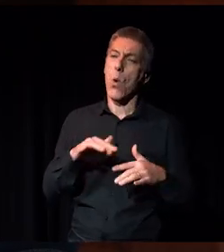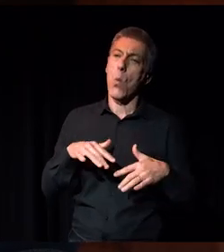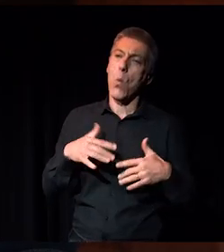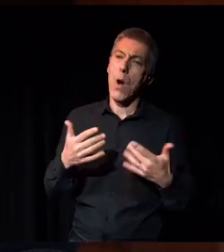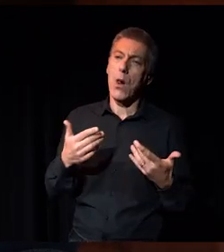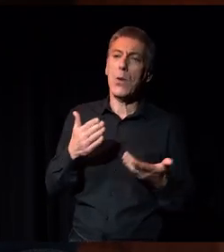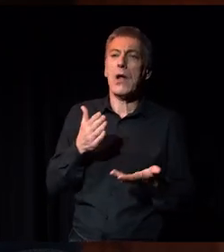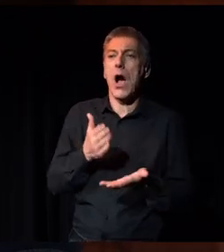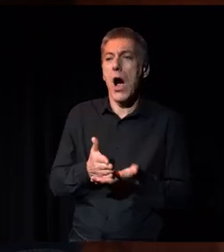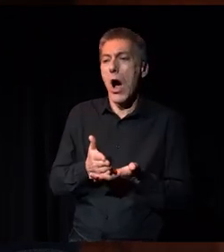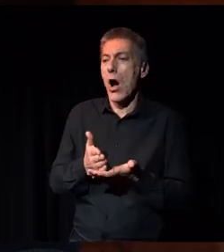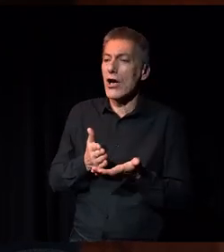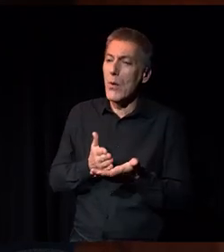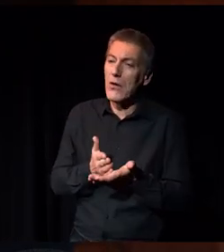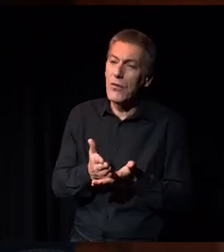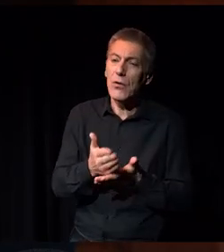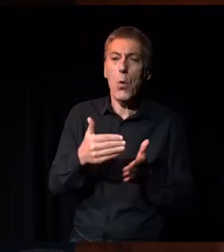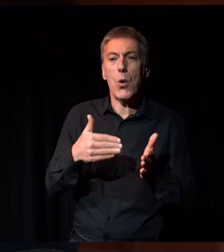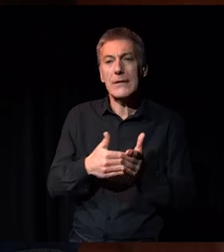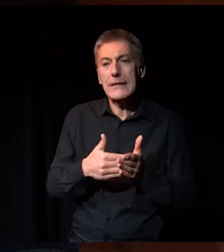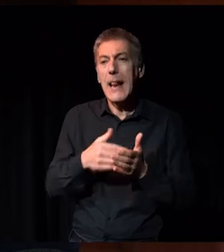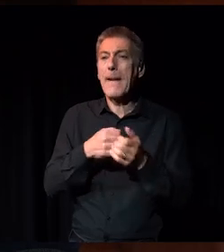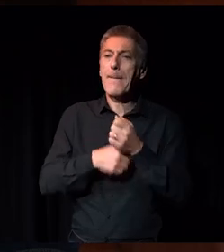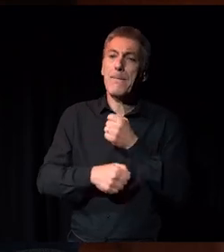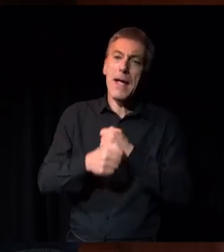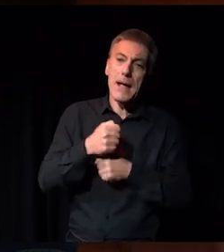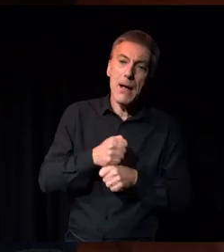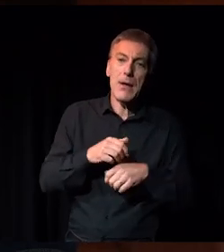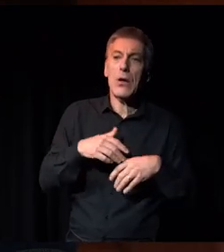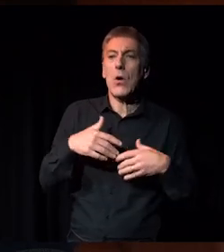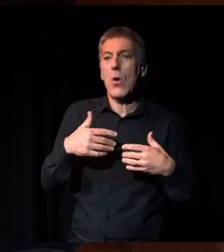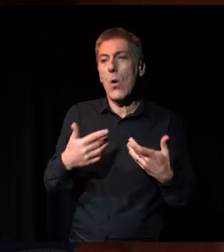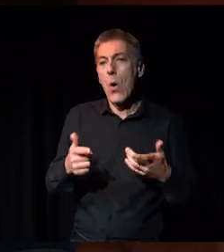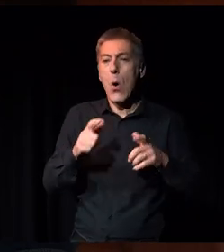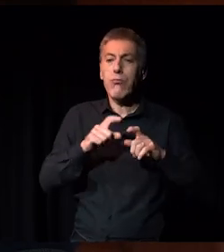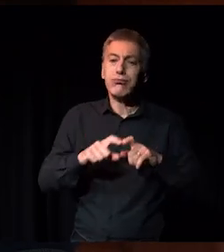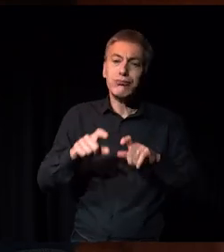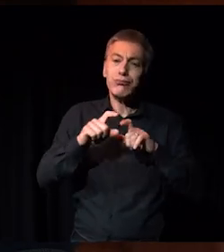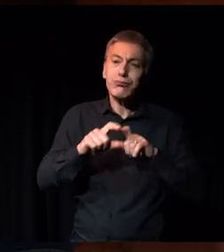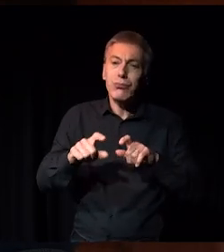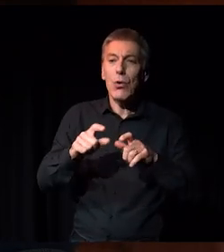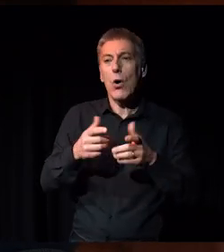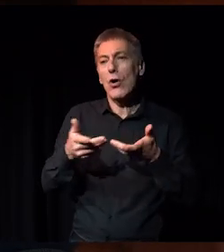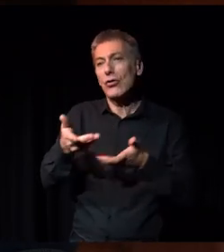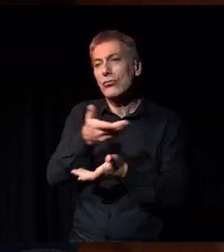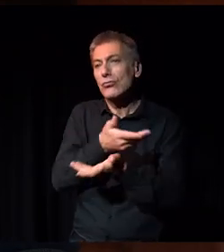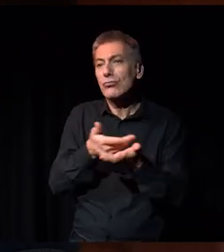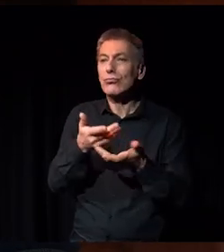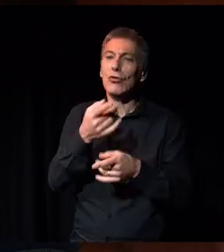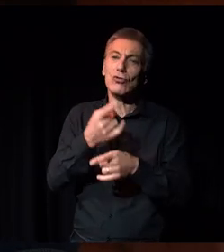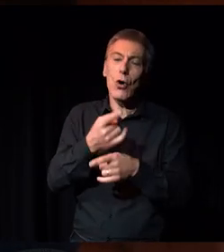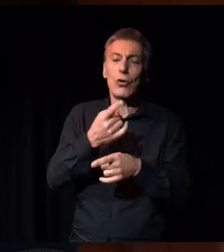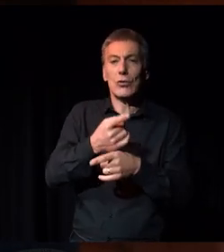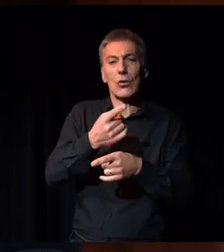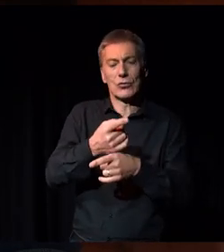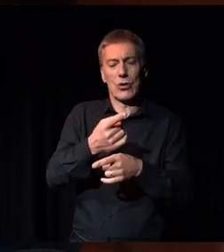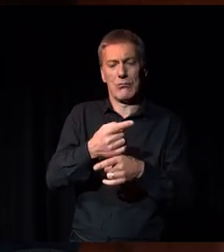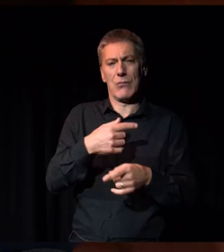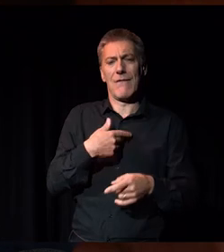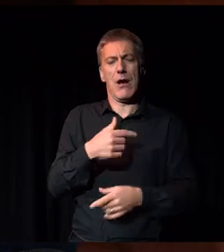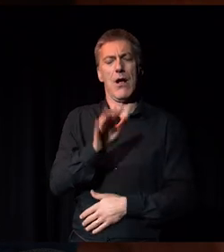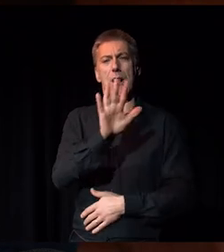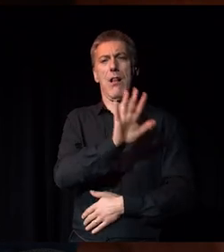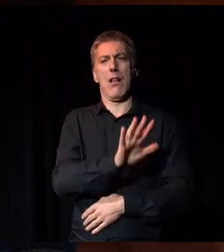in the process of, or we are still becoming, or we are continuing to deepen our conversations about, which to me feel